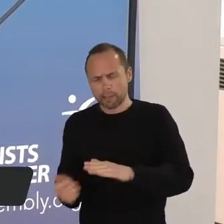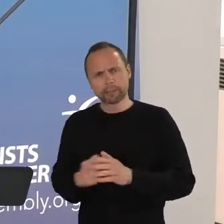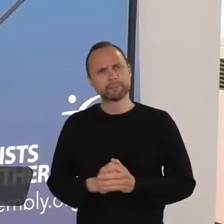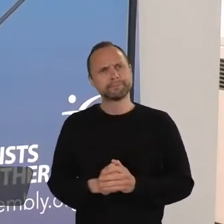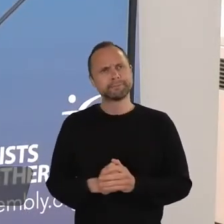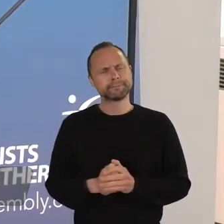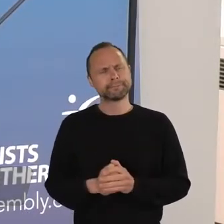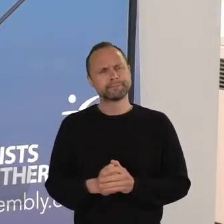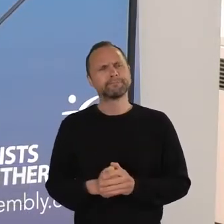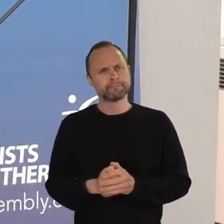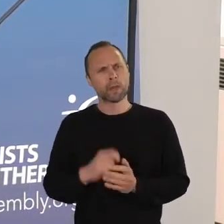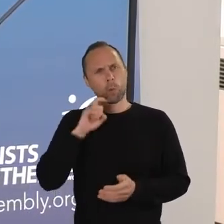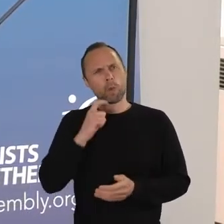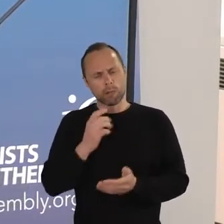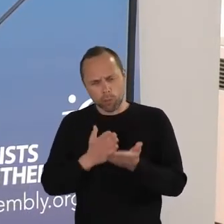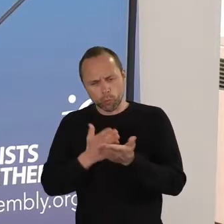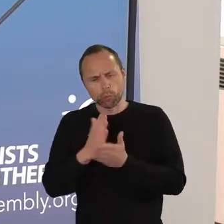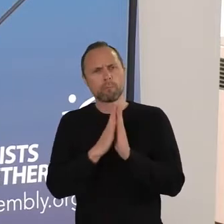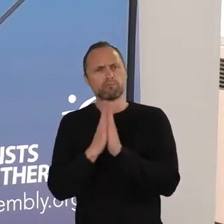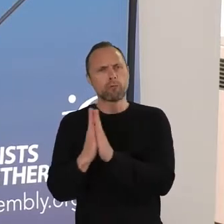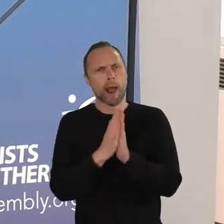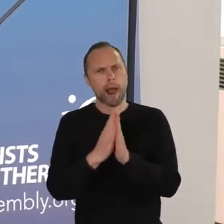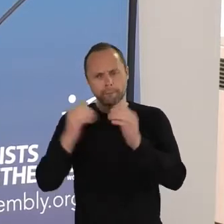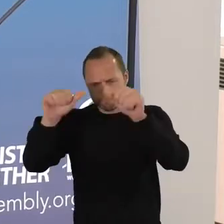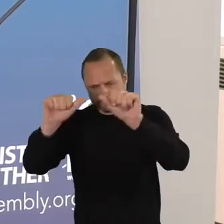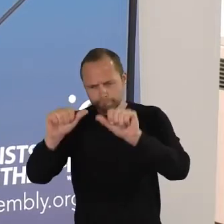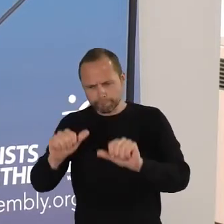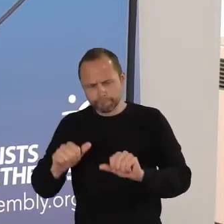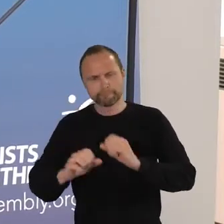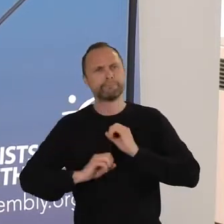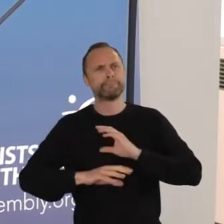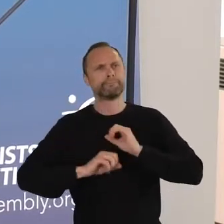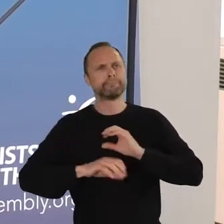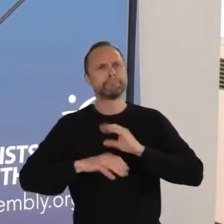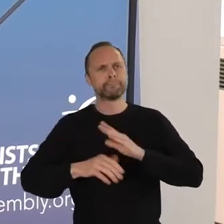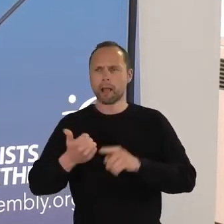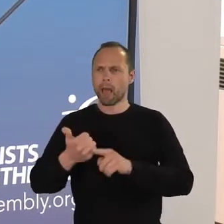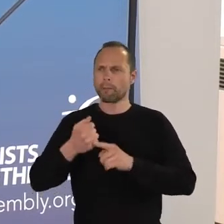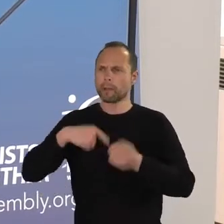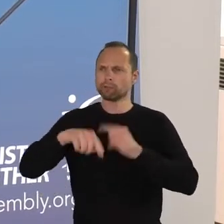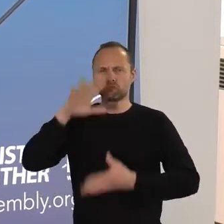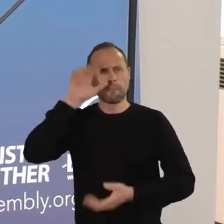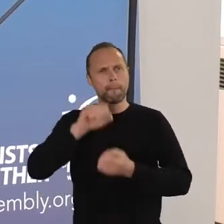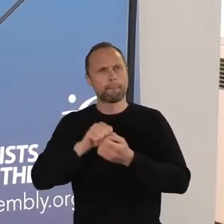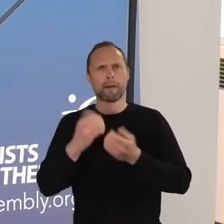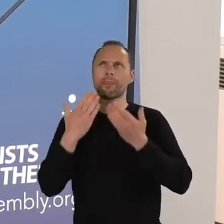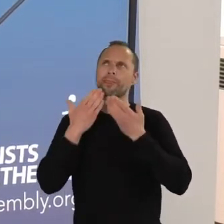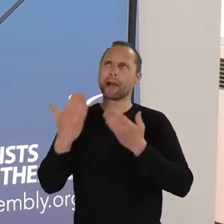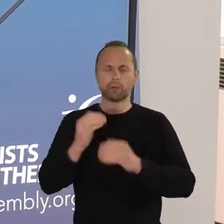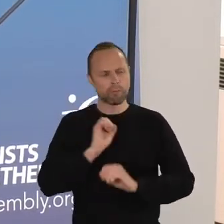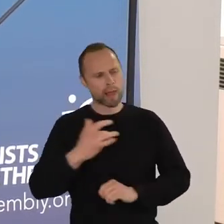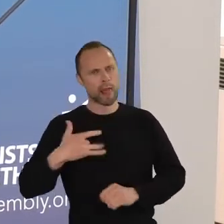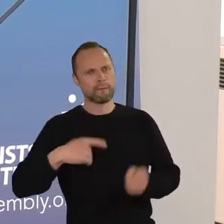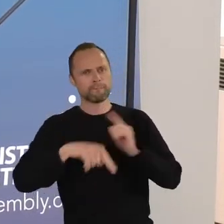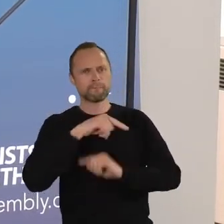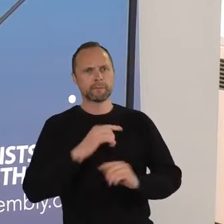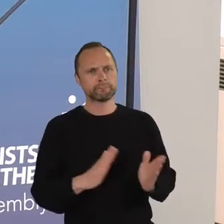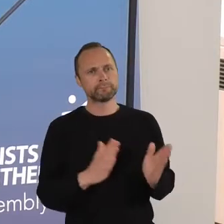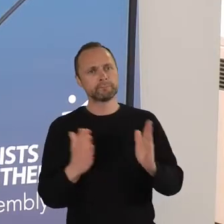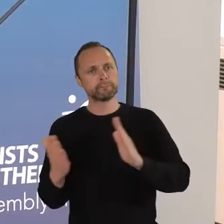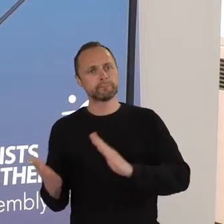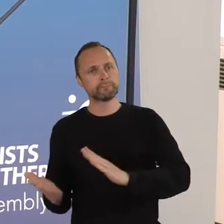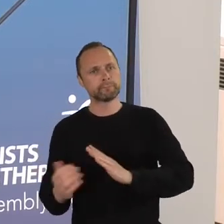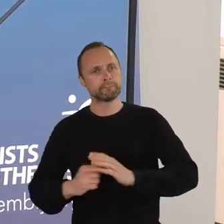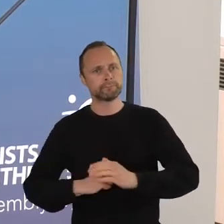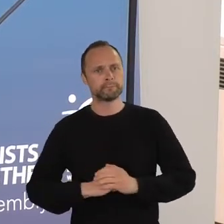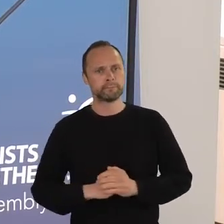We're going to be using a prayer framework to help us remember and give thanks for those that we've lost.